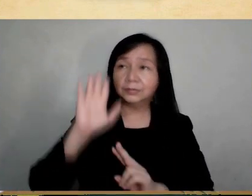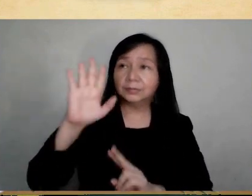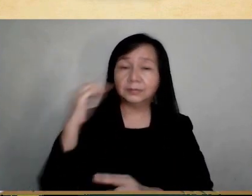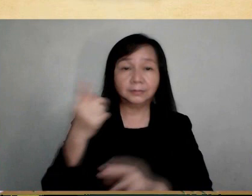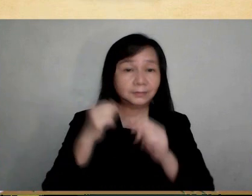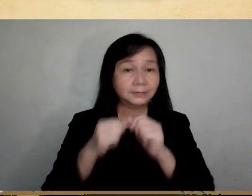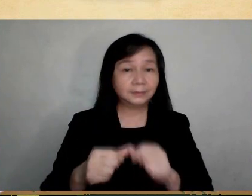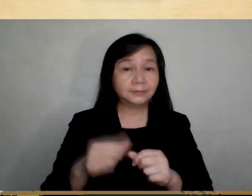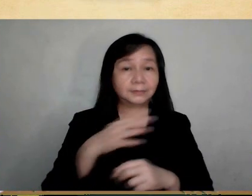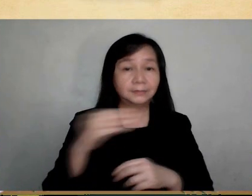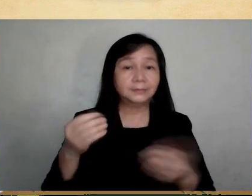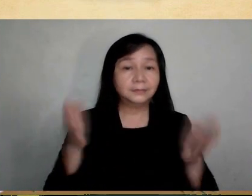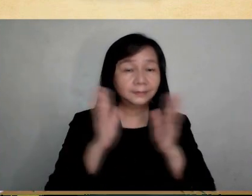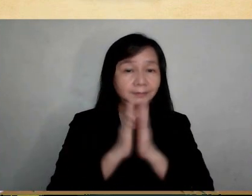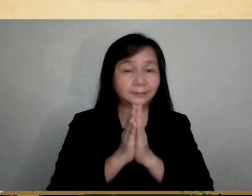Amen.